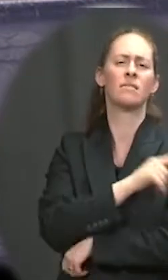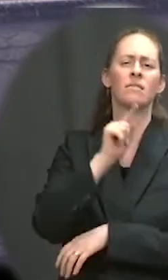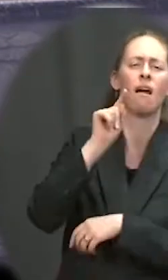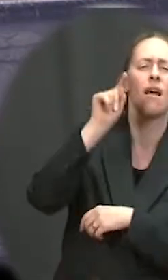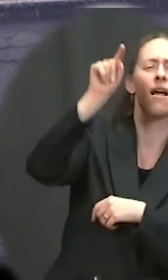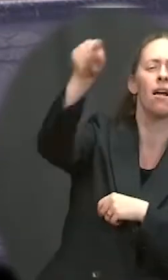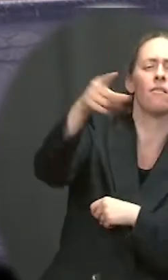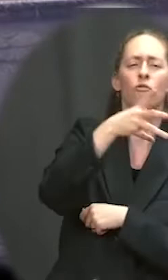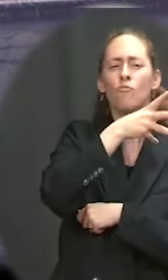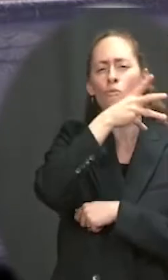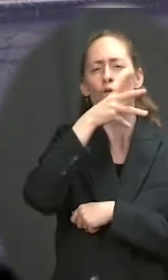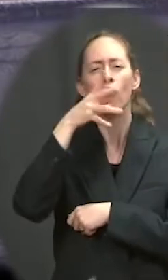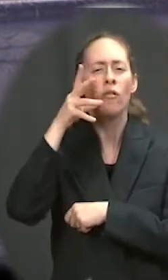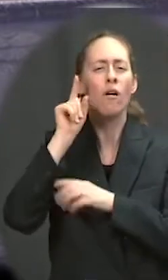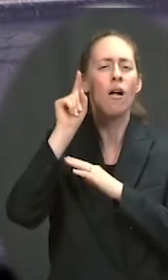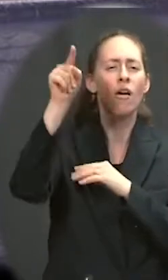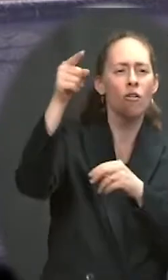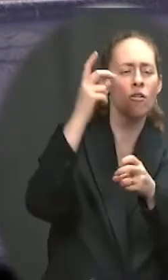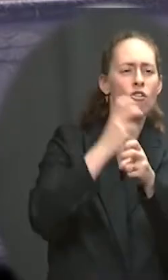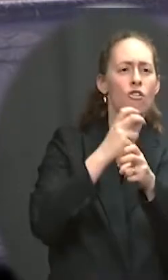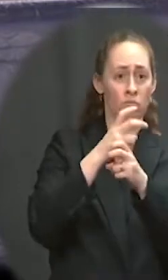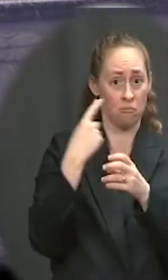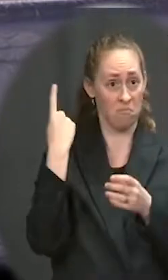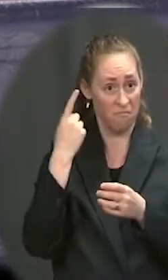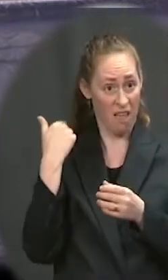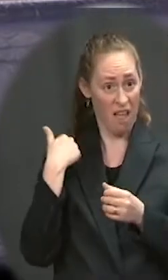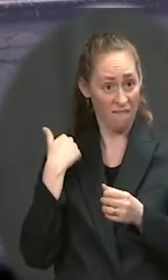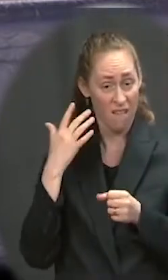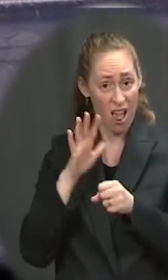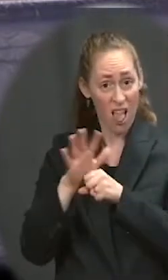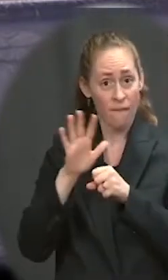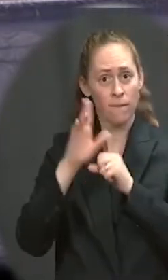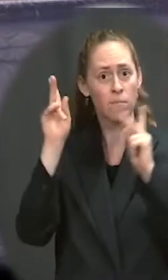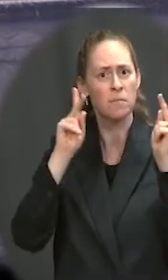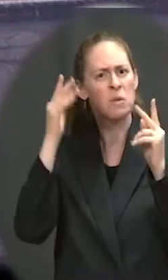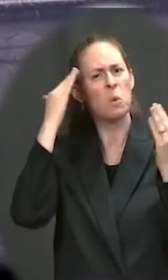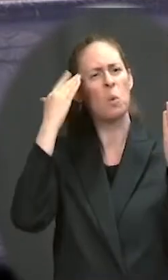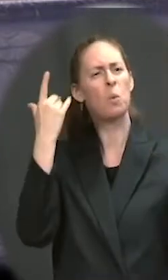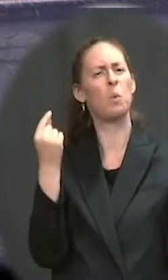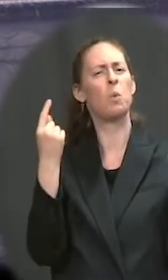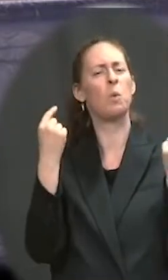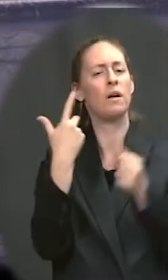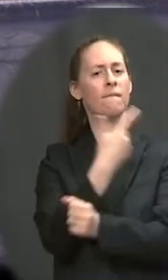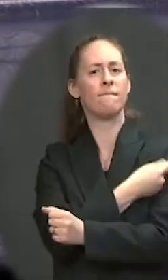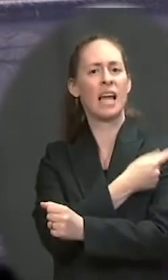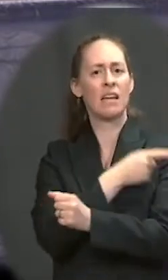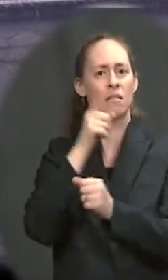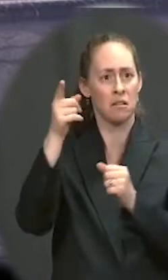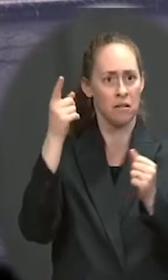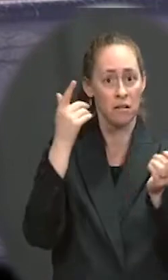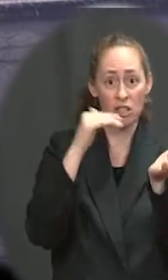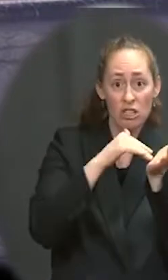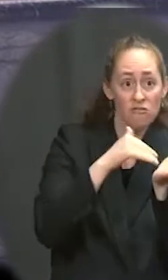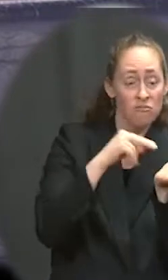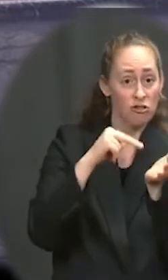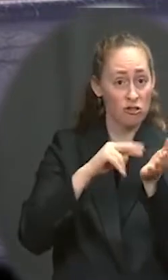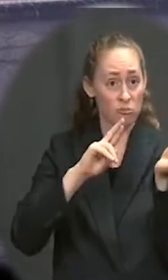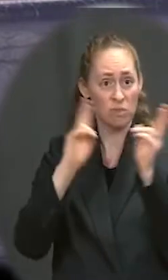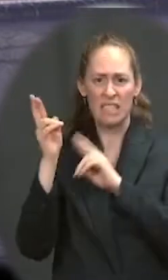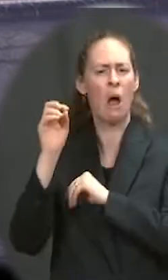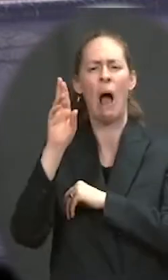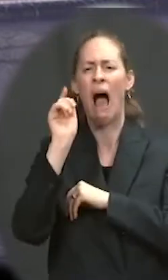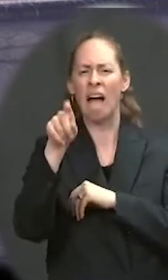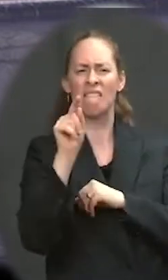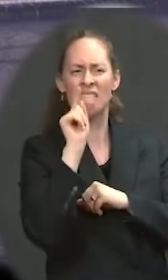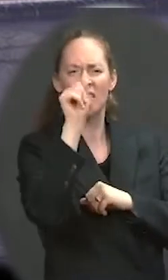having enough vaccinators to reach people in those areas? Will this mostly be run through local pharmacies or is there going to be a similar effort